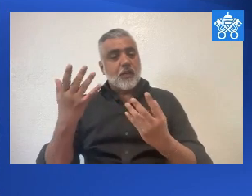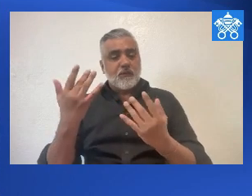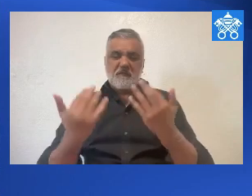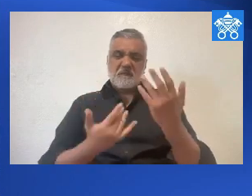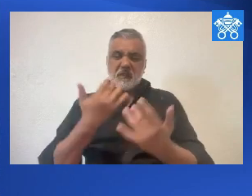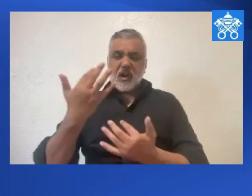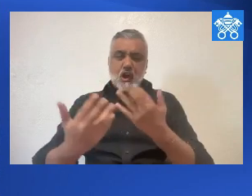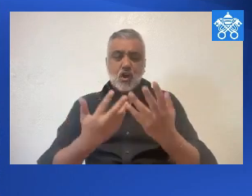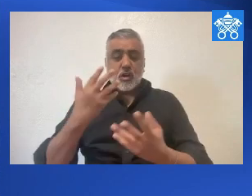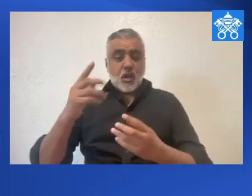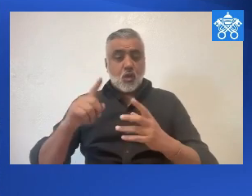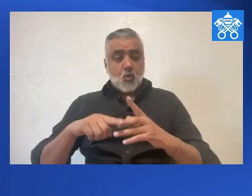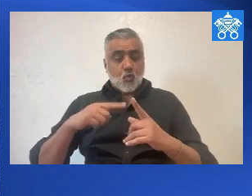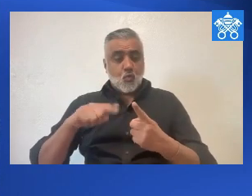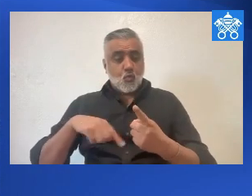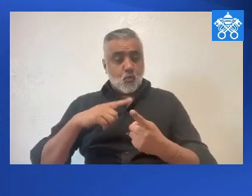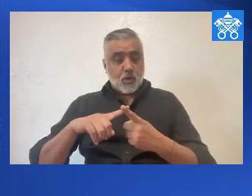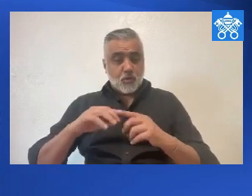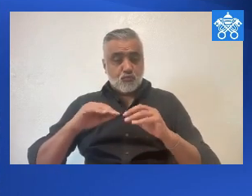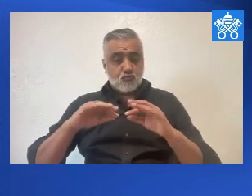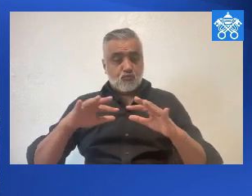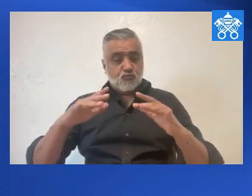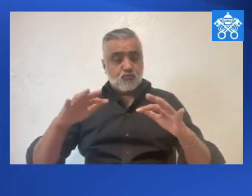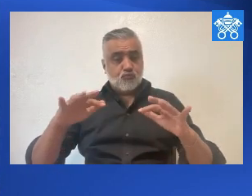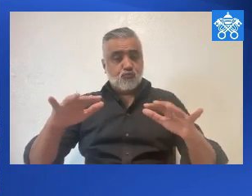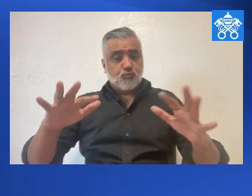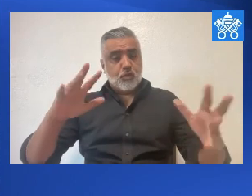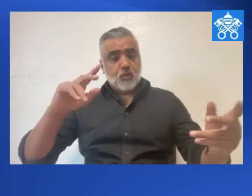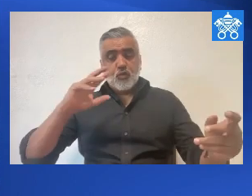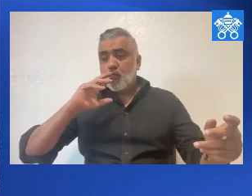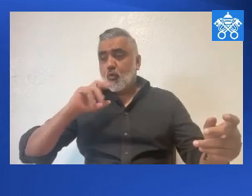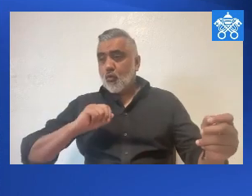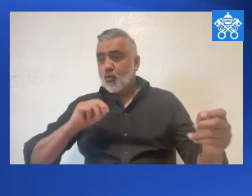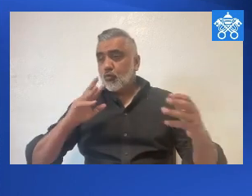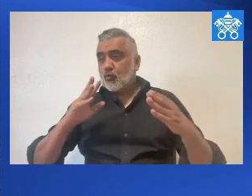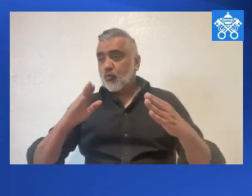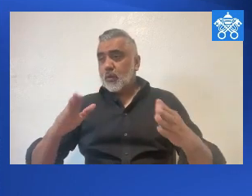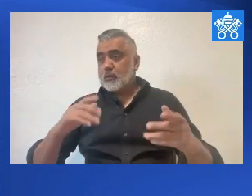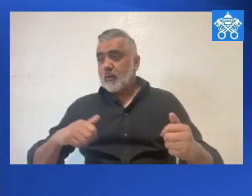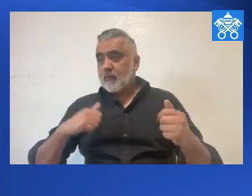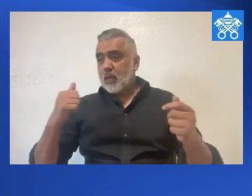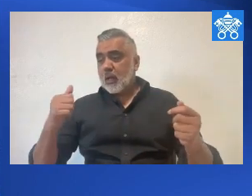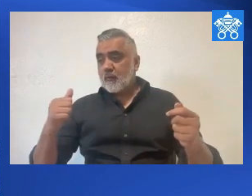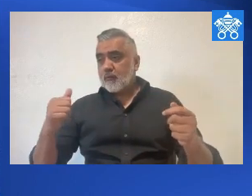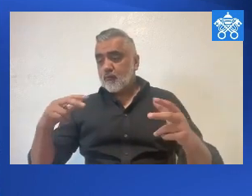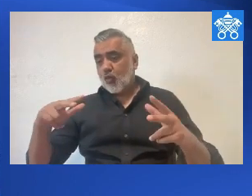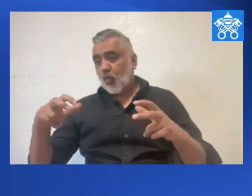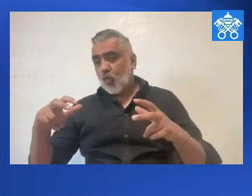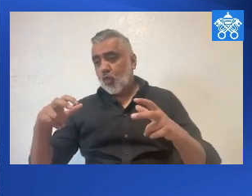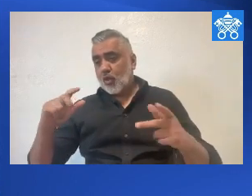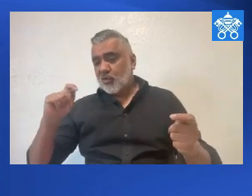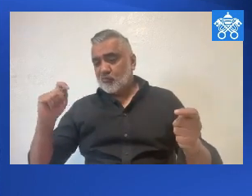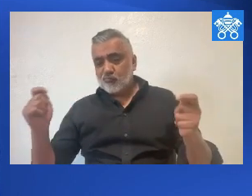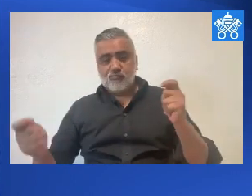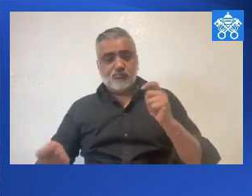fire because it's a message that when it erupts into history overturns the old ways of life helping us